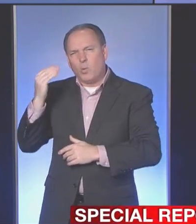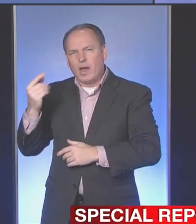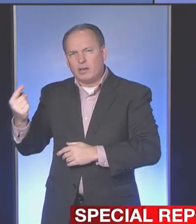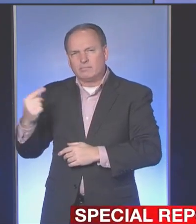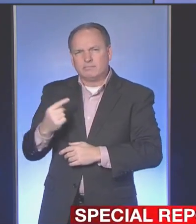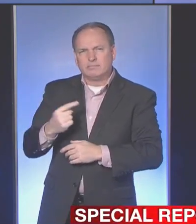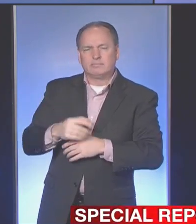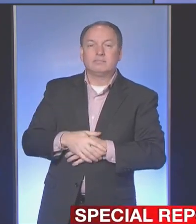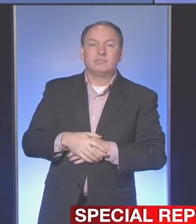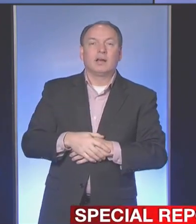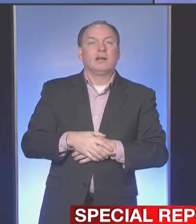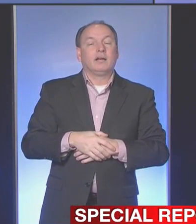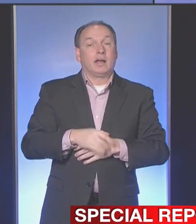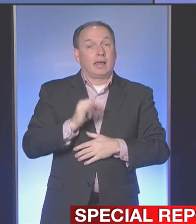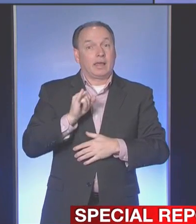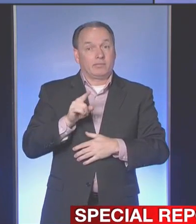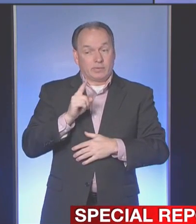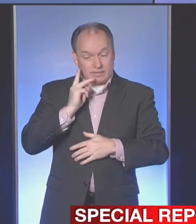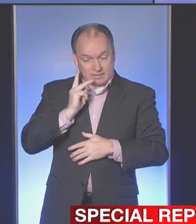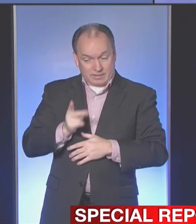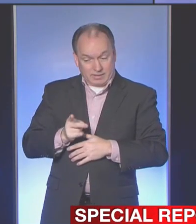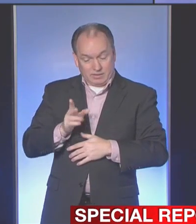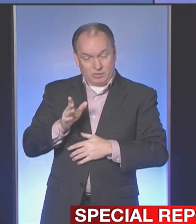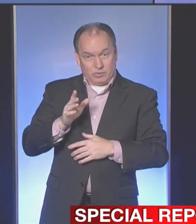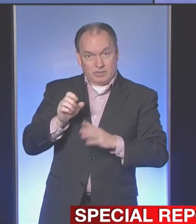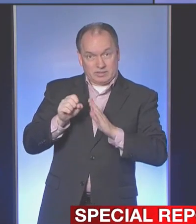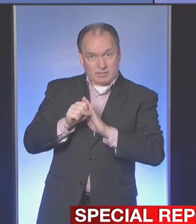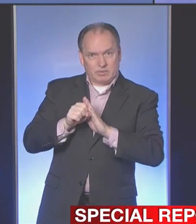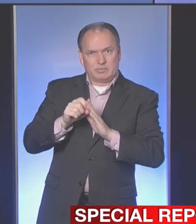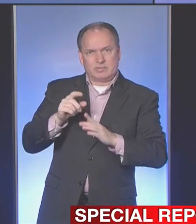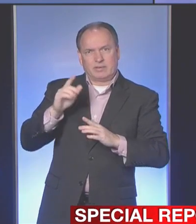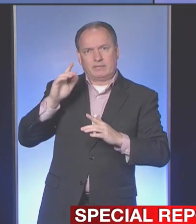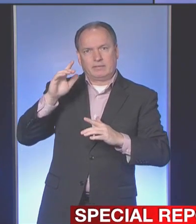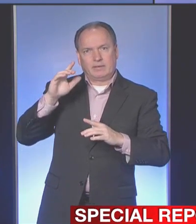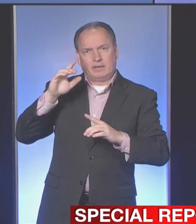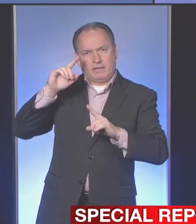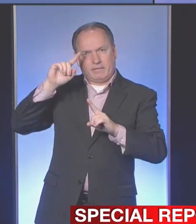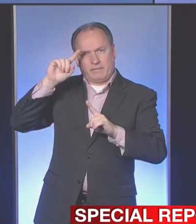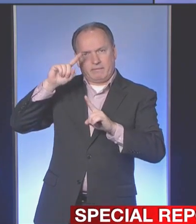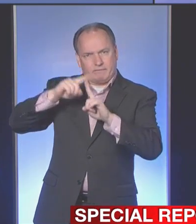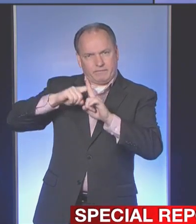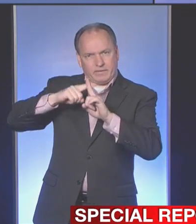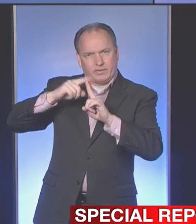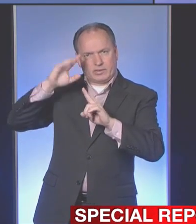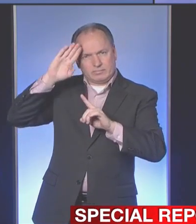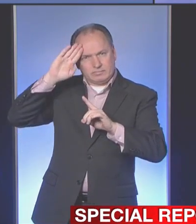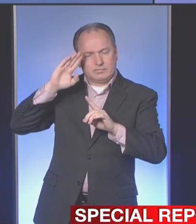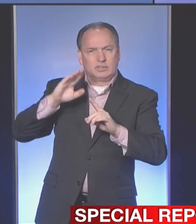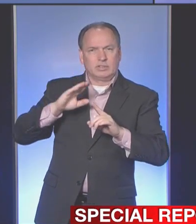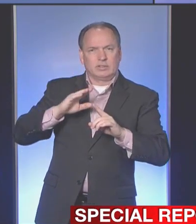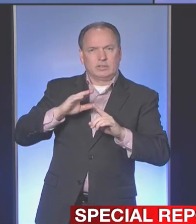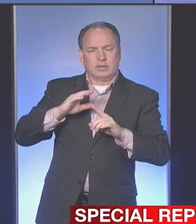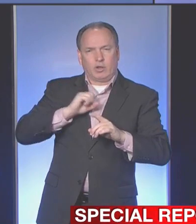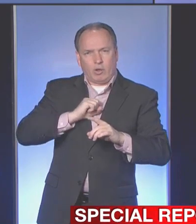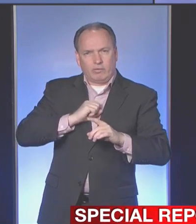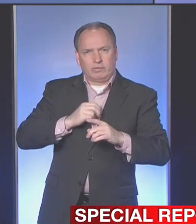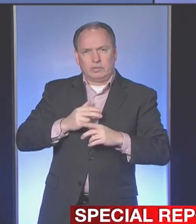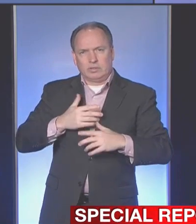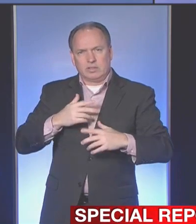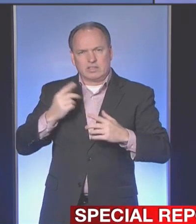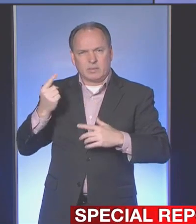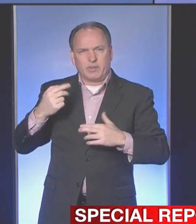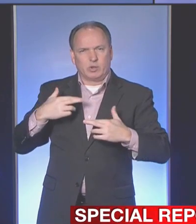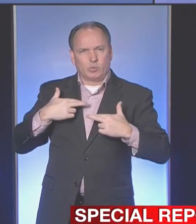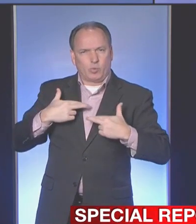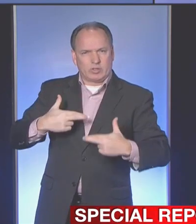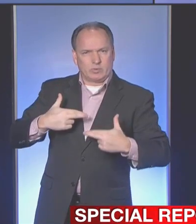we find that your symptoms are fever, cough, sore throat, something respiratory, we will have you park